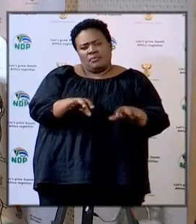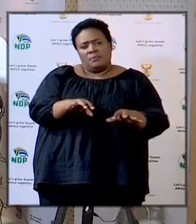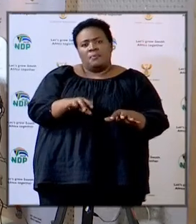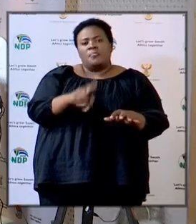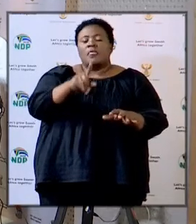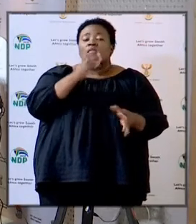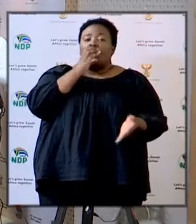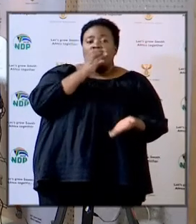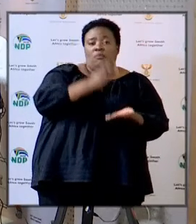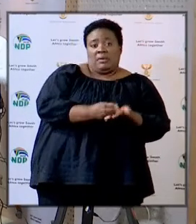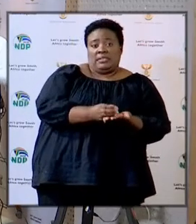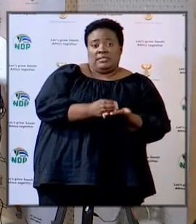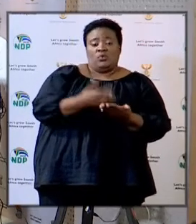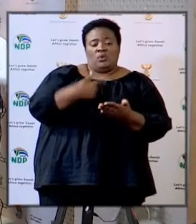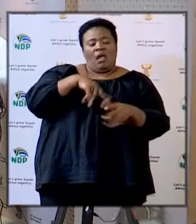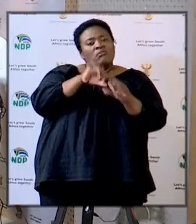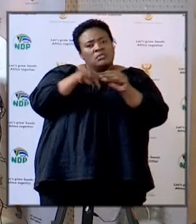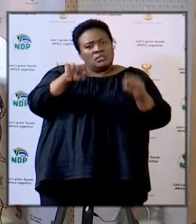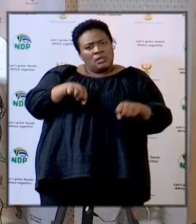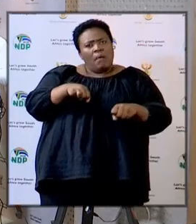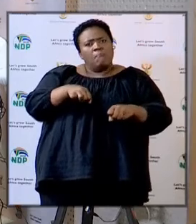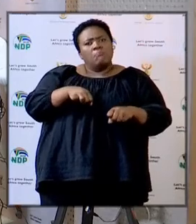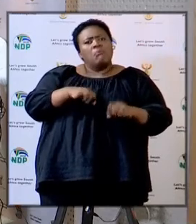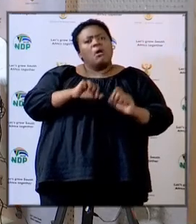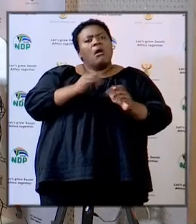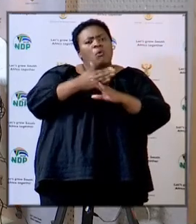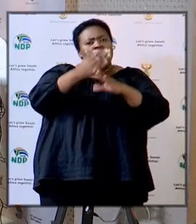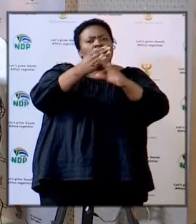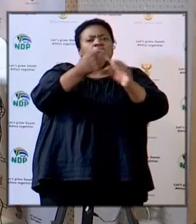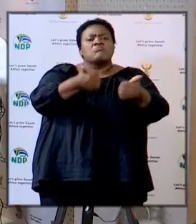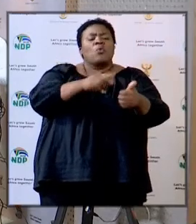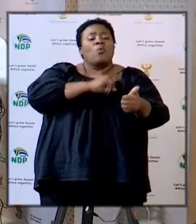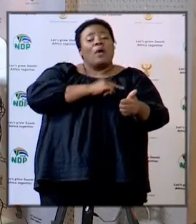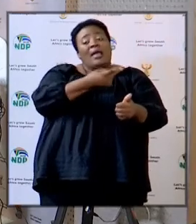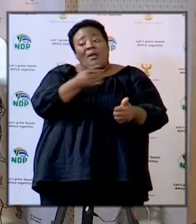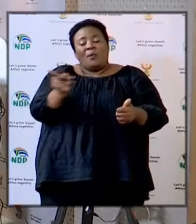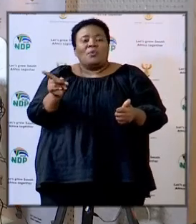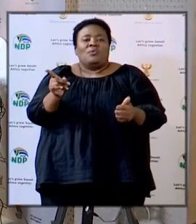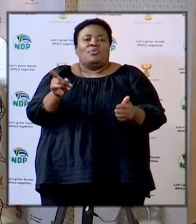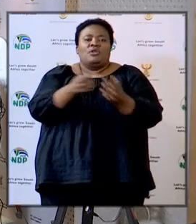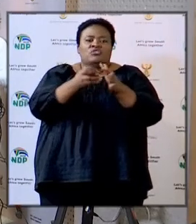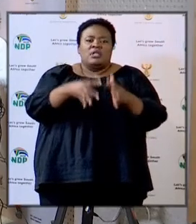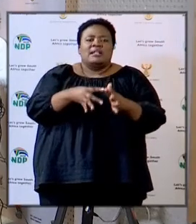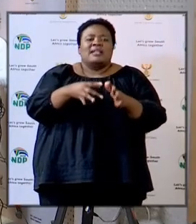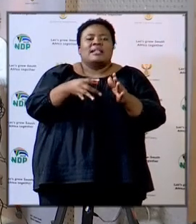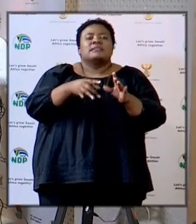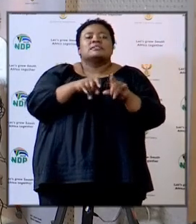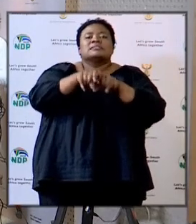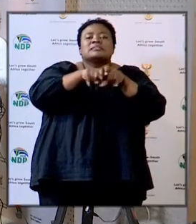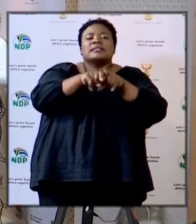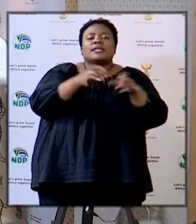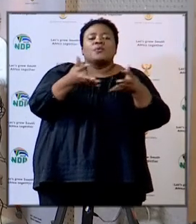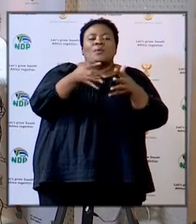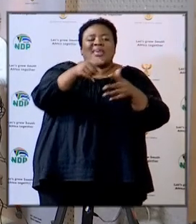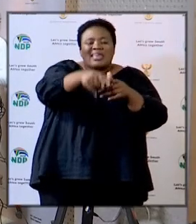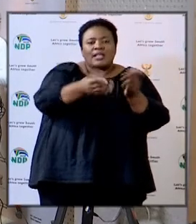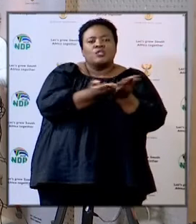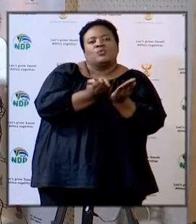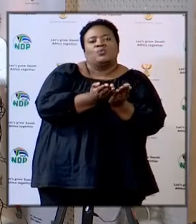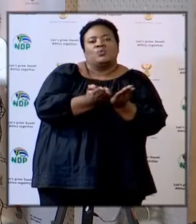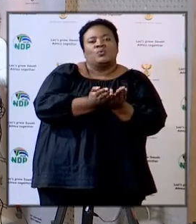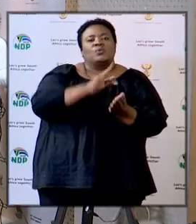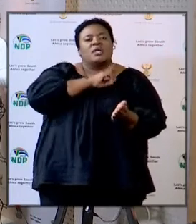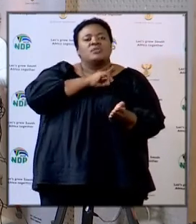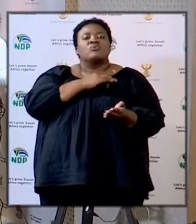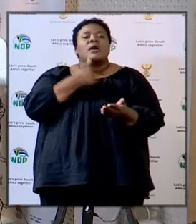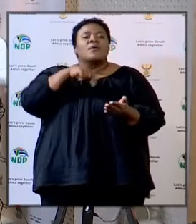this is a confirmation that our systems are working because all these learners and educators were tested within the school premises and that's